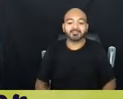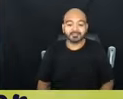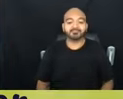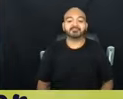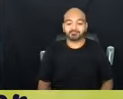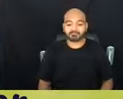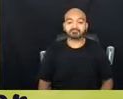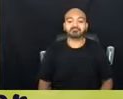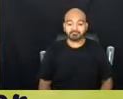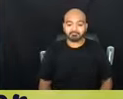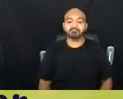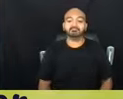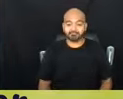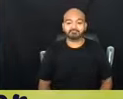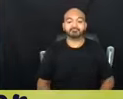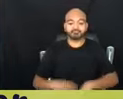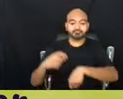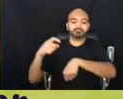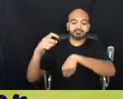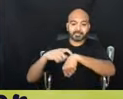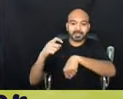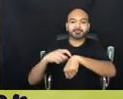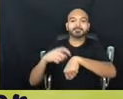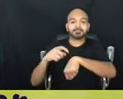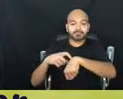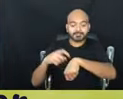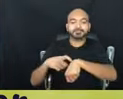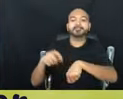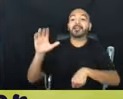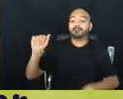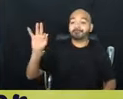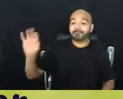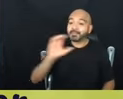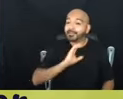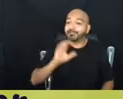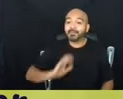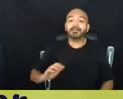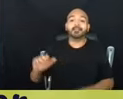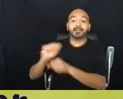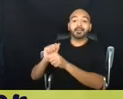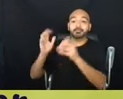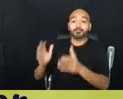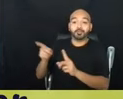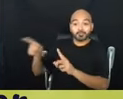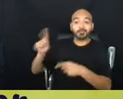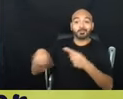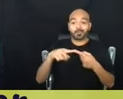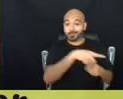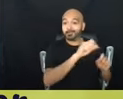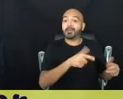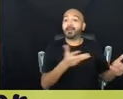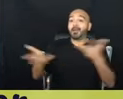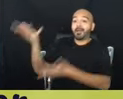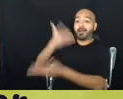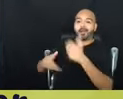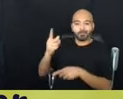Town diners. Biddy cafes. Employers. When they're old enough. Mm-hmm. So, employers,